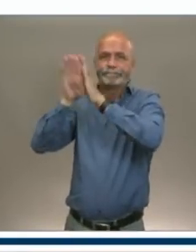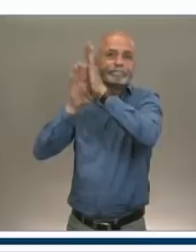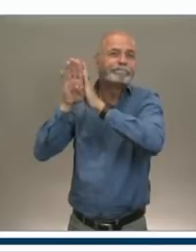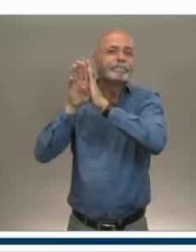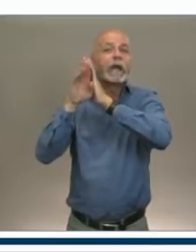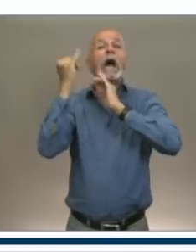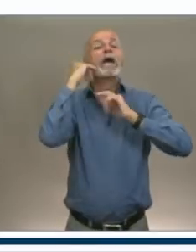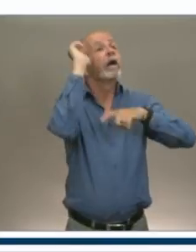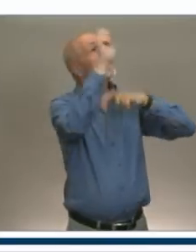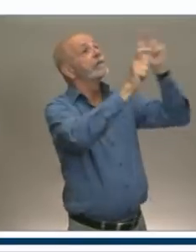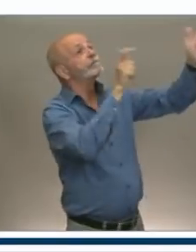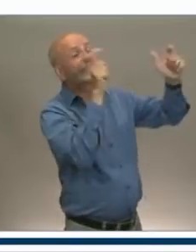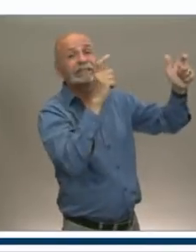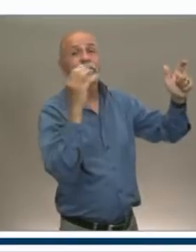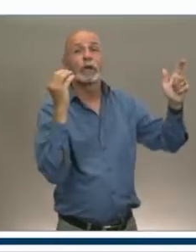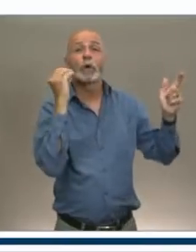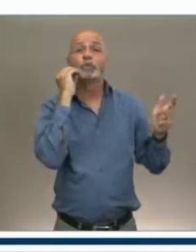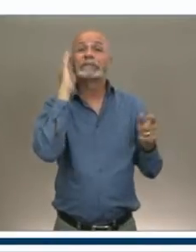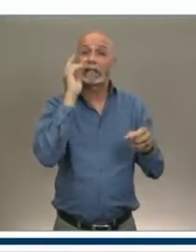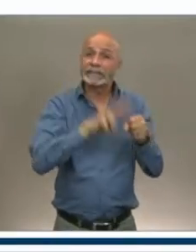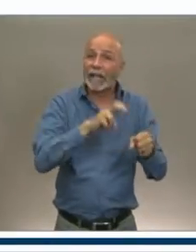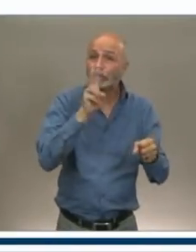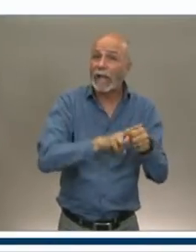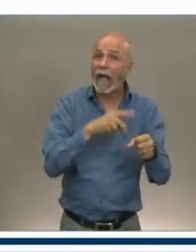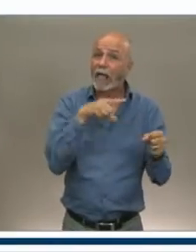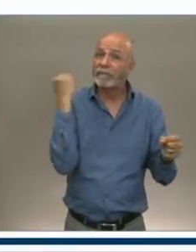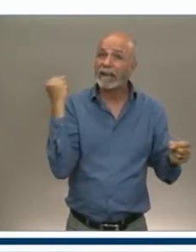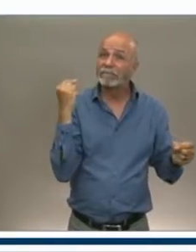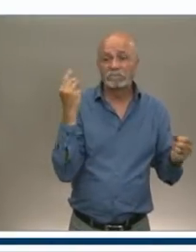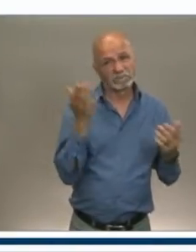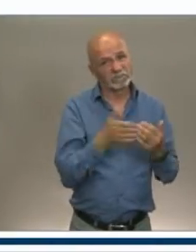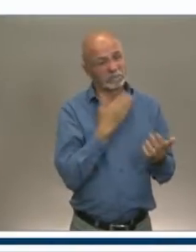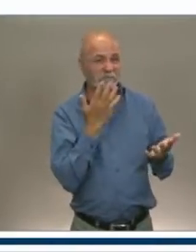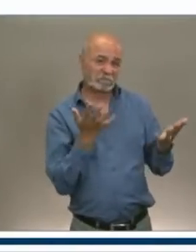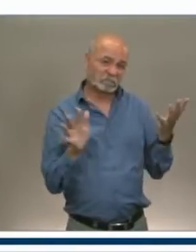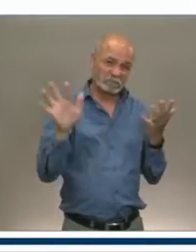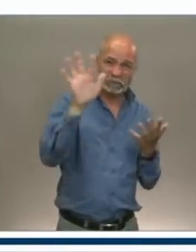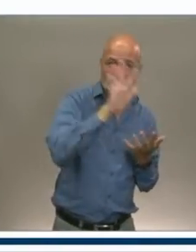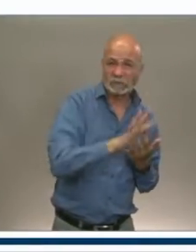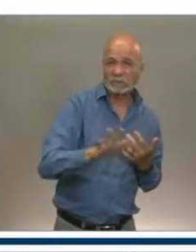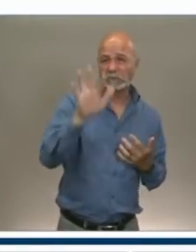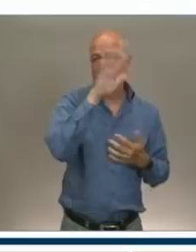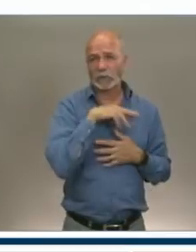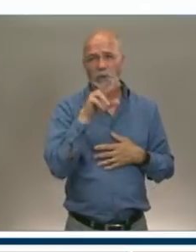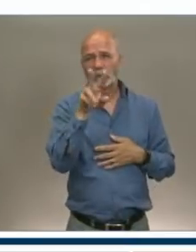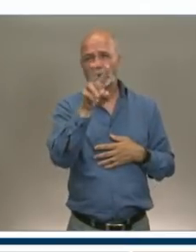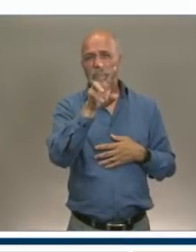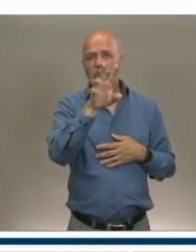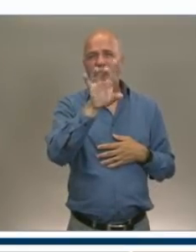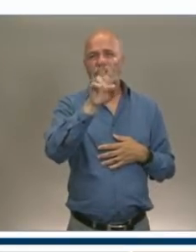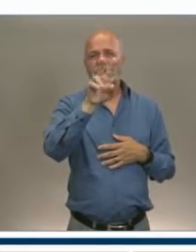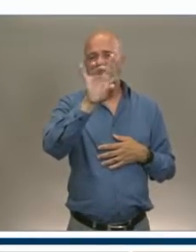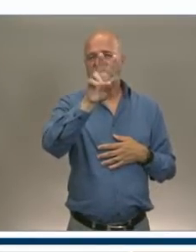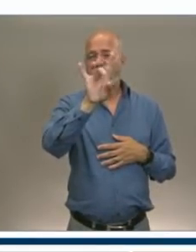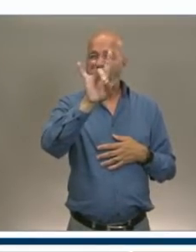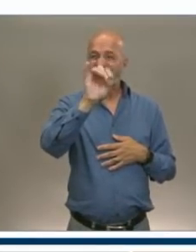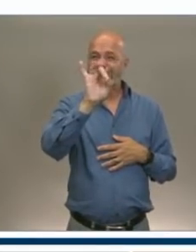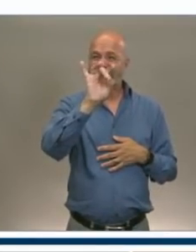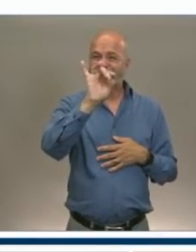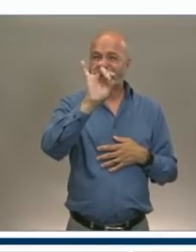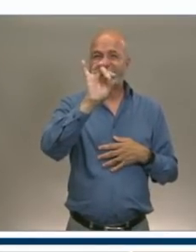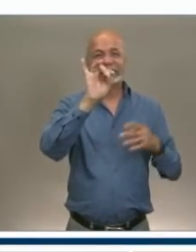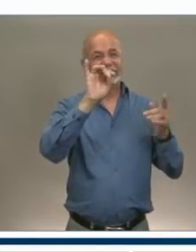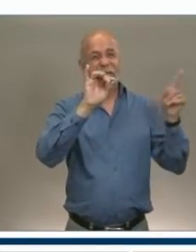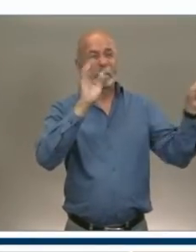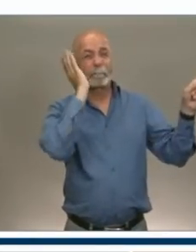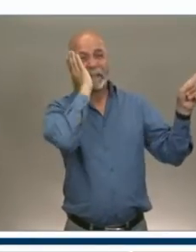Halifax. The largest hotel is approximately 280 rooms, I believe. It'd be $140,000 for them